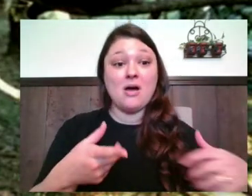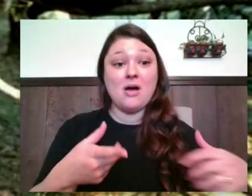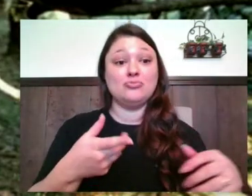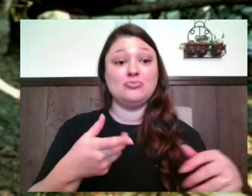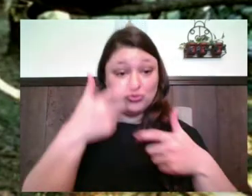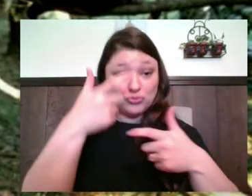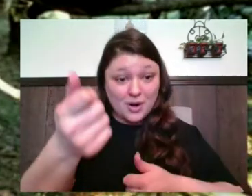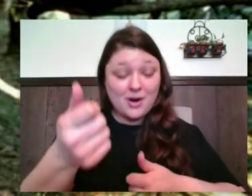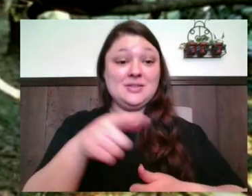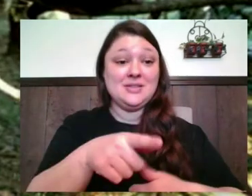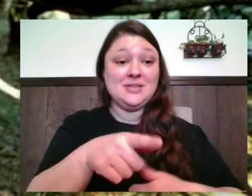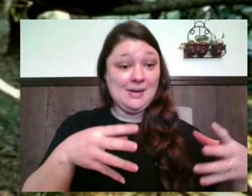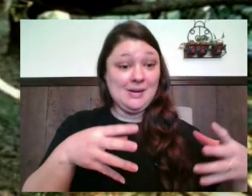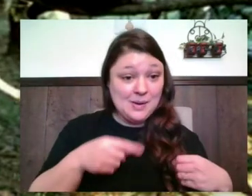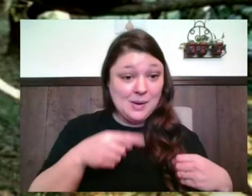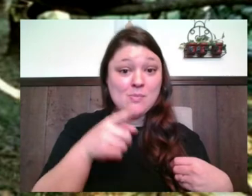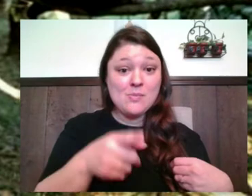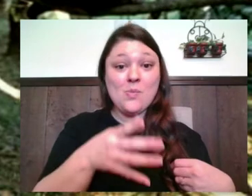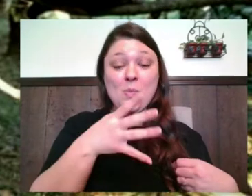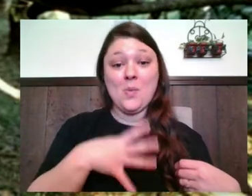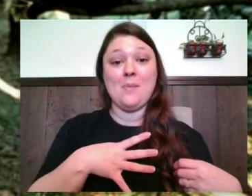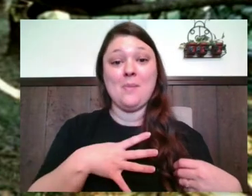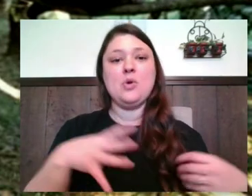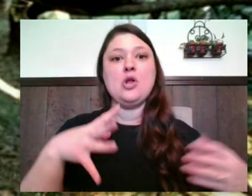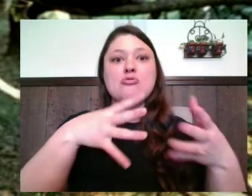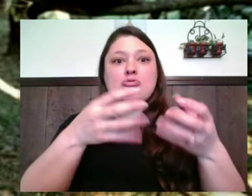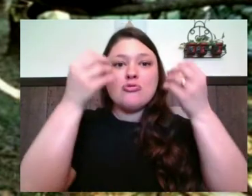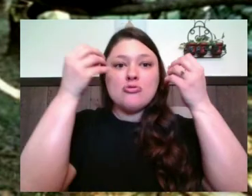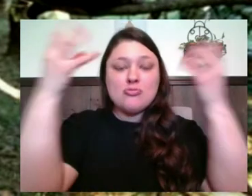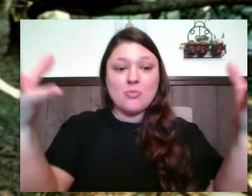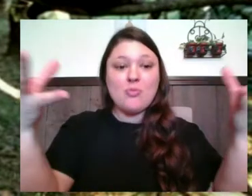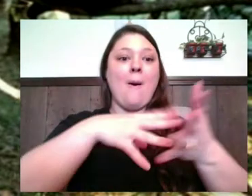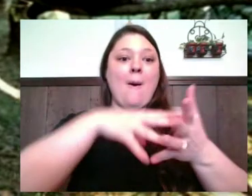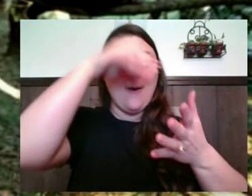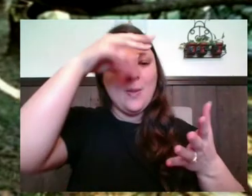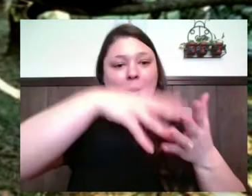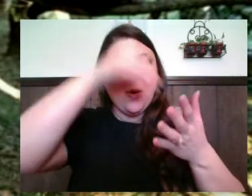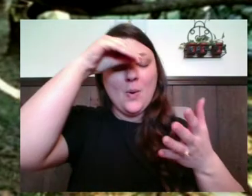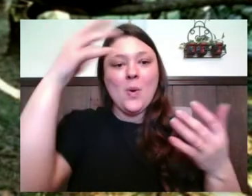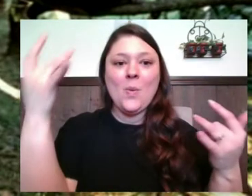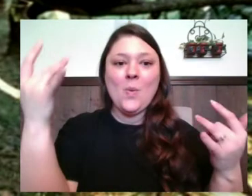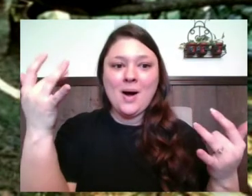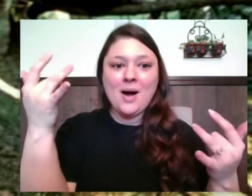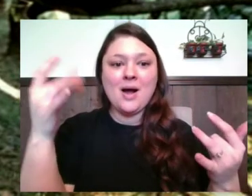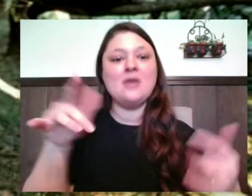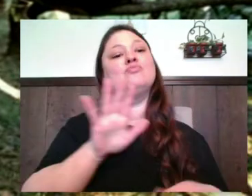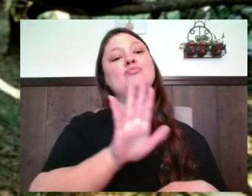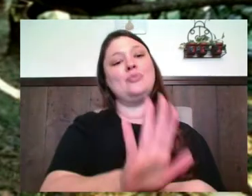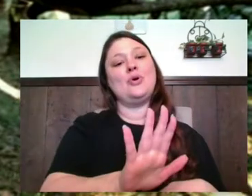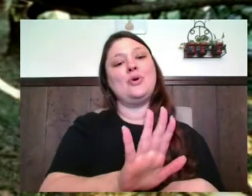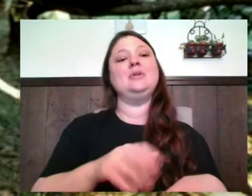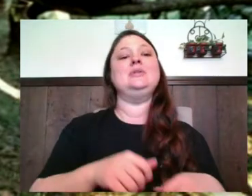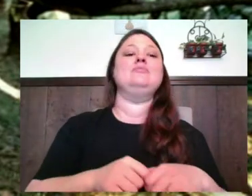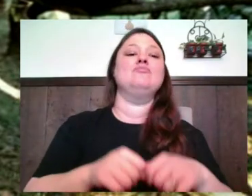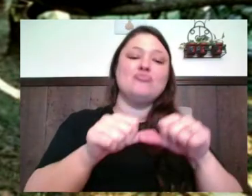We learned so much about these animals because of her dedication and research.